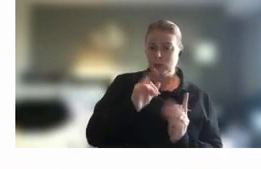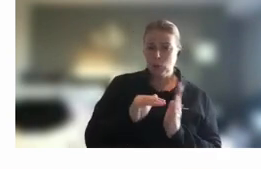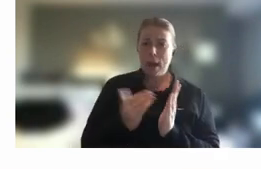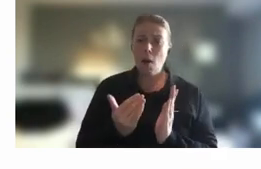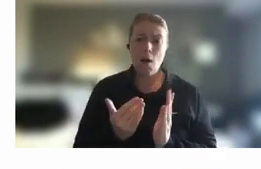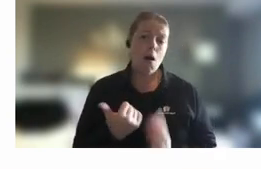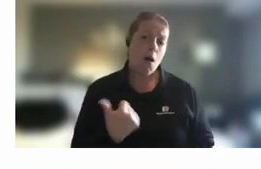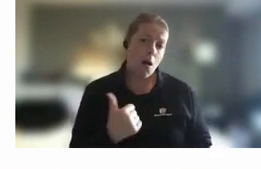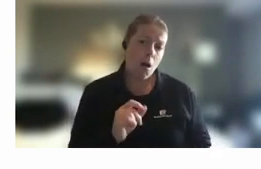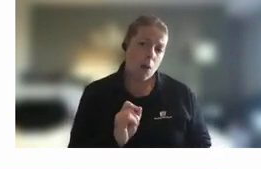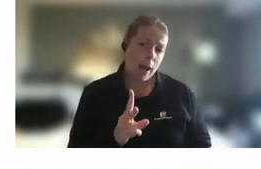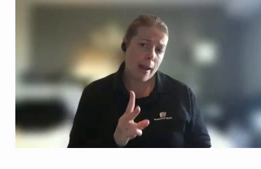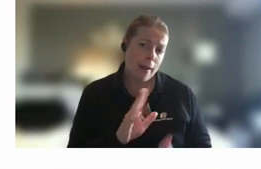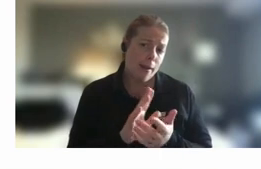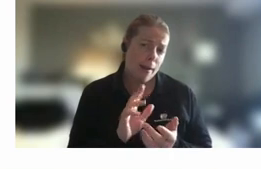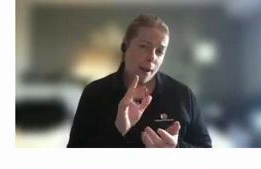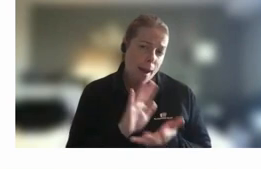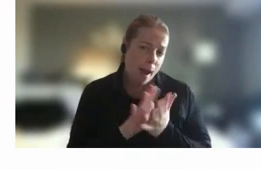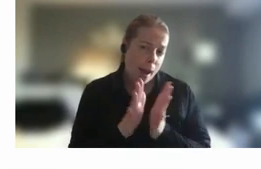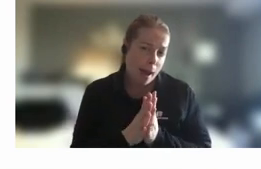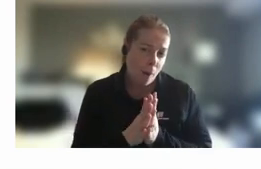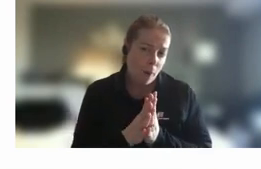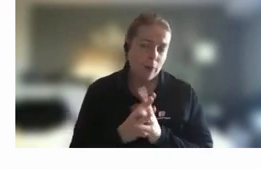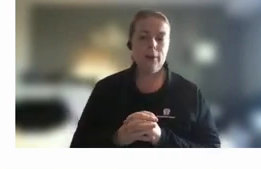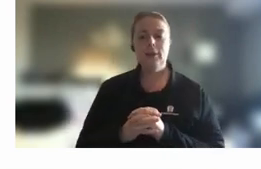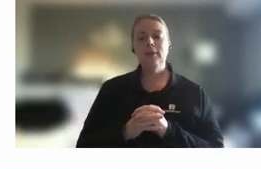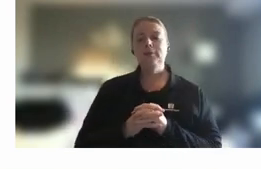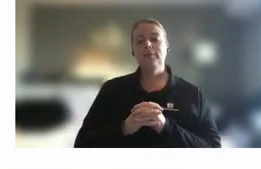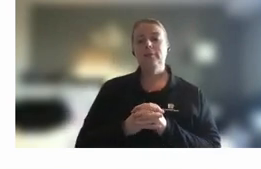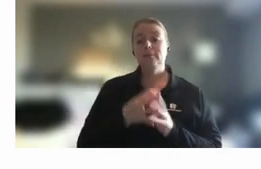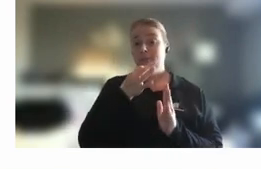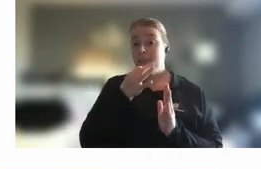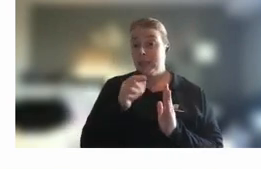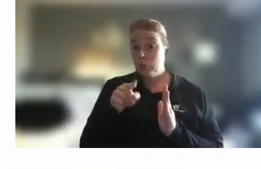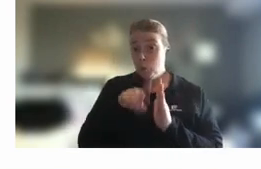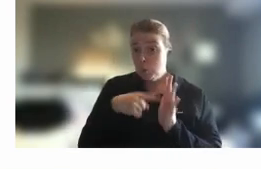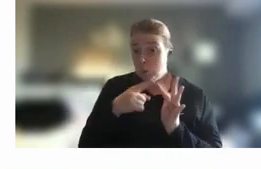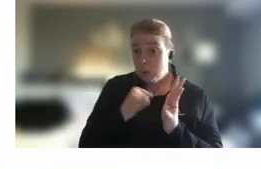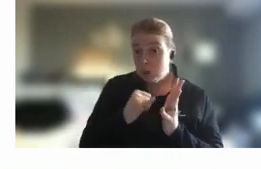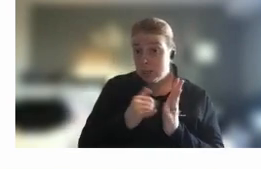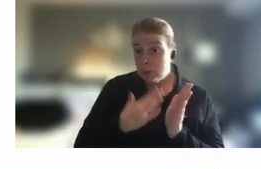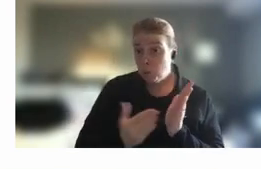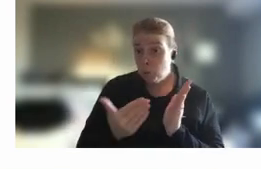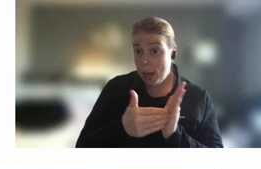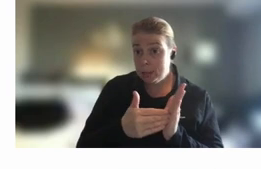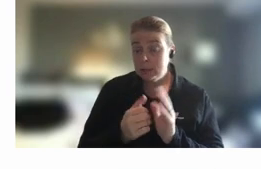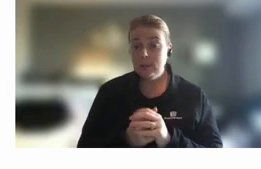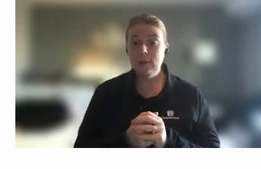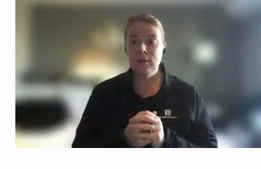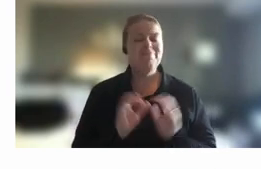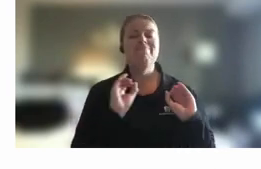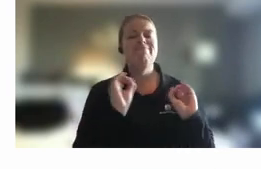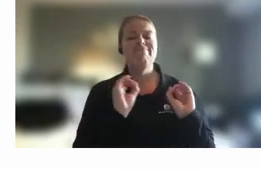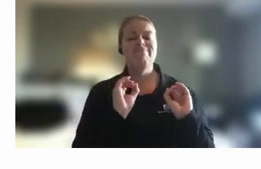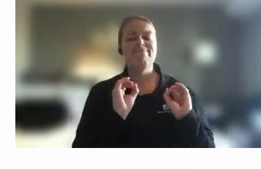what would we need yeah fantastic Jessica did you want to add anything from your experience uh nothing to add I think